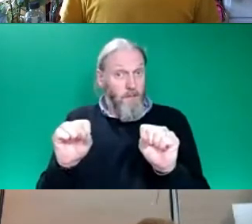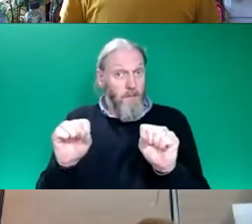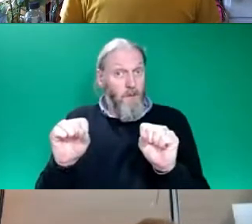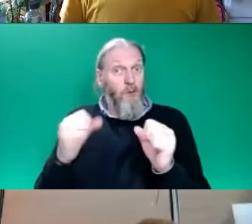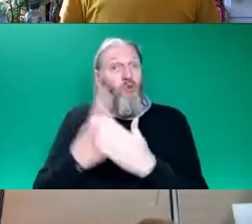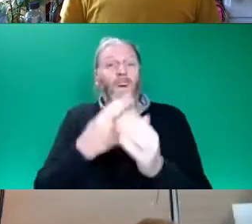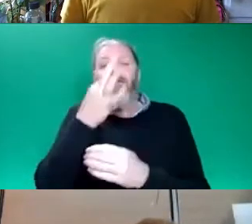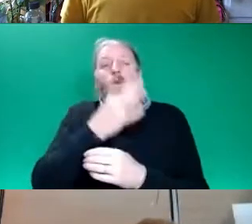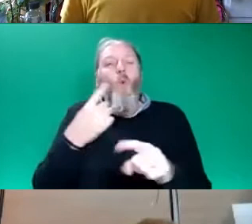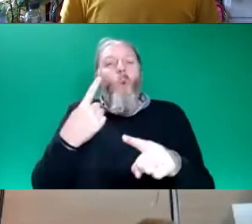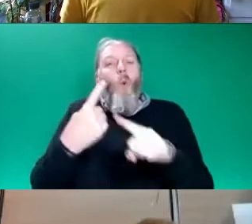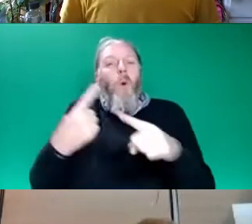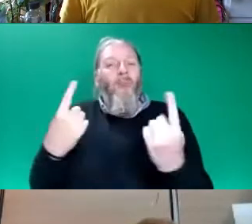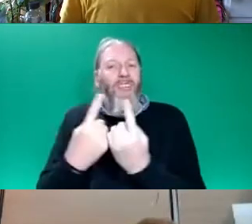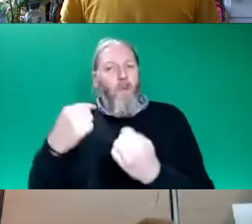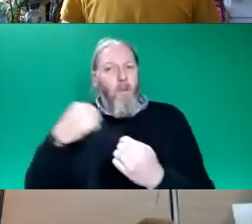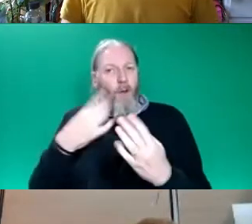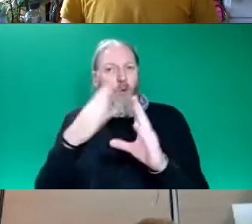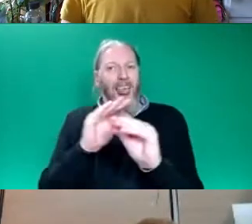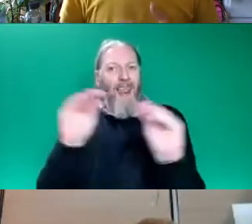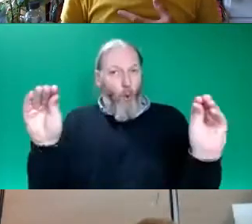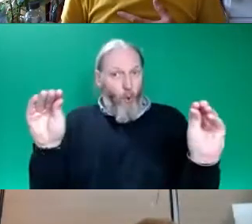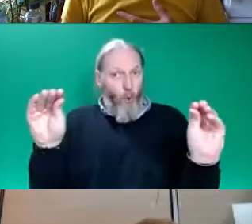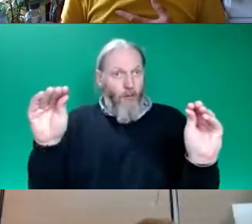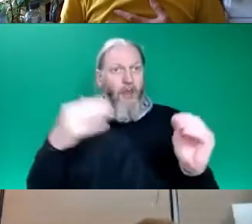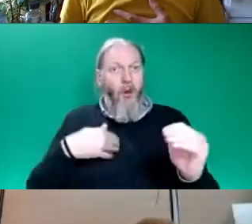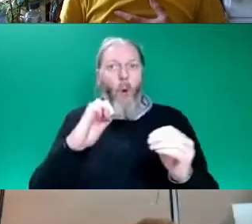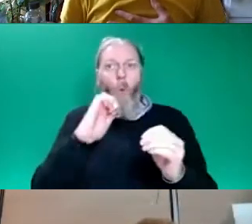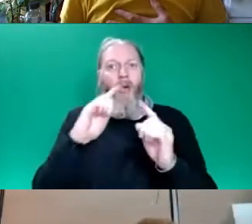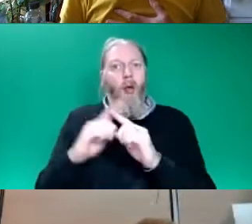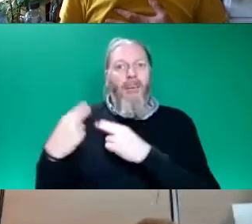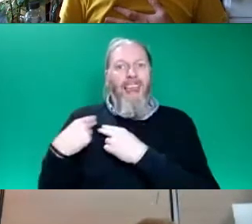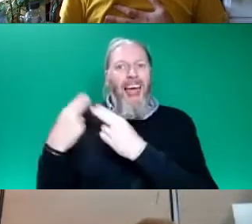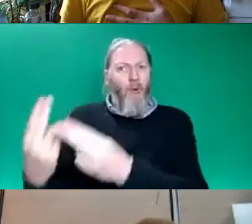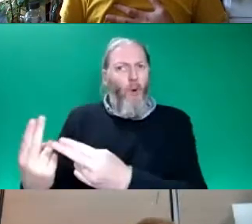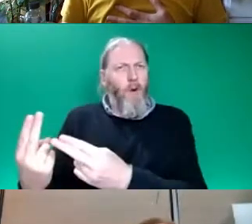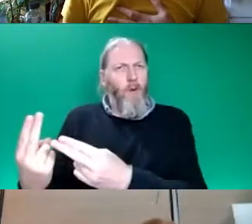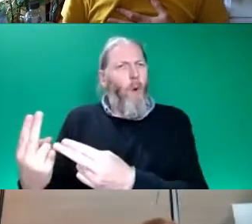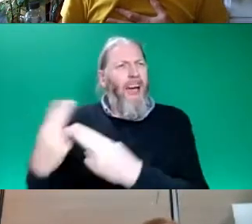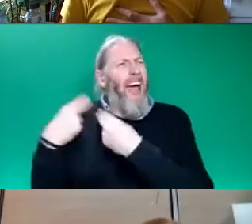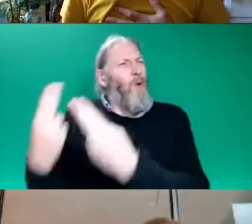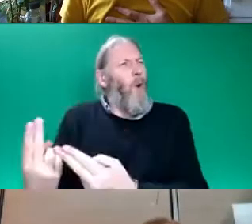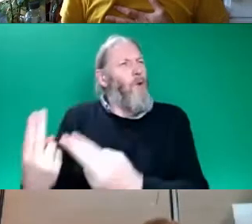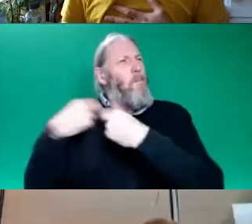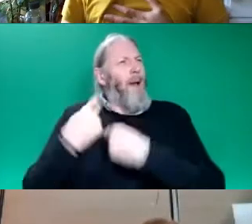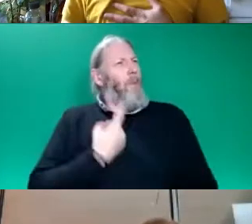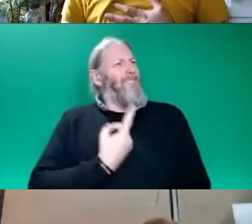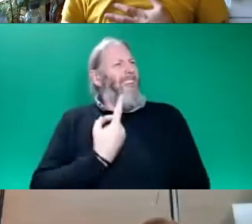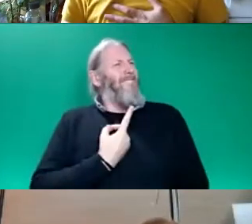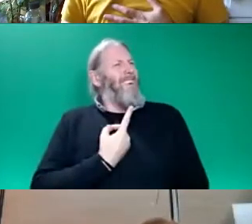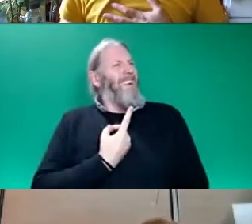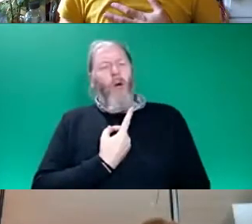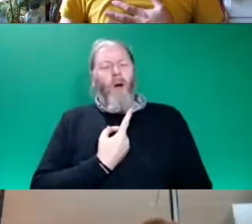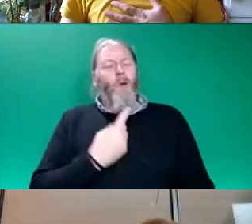mention and then I'll hand over to myself, sorry I just had a message, I'm doing the tech today as well as